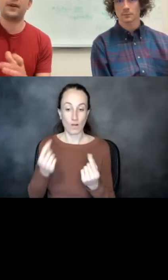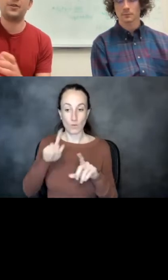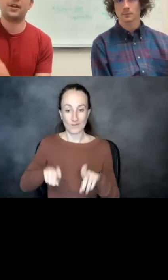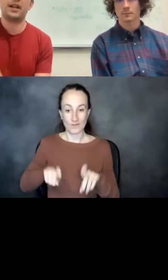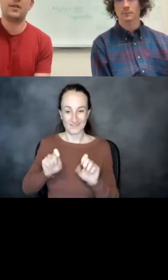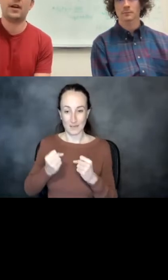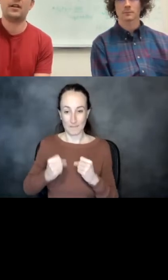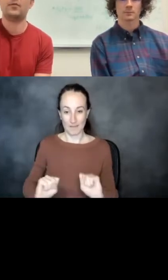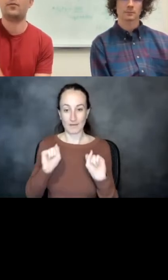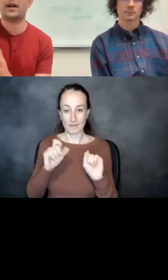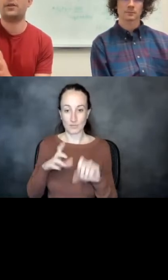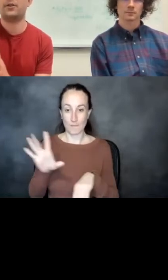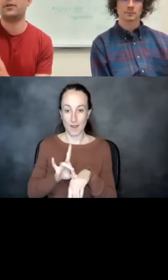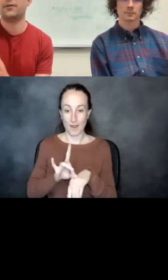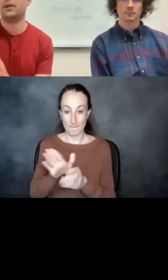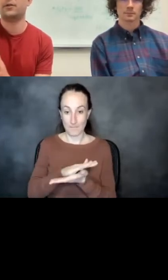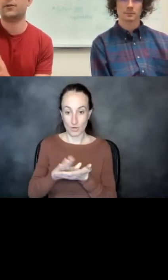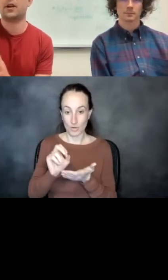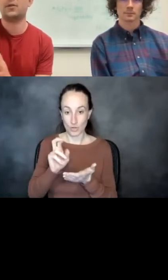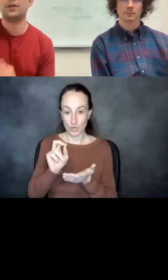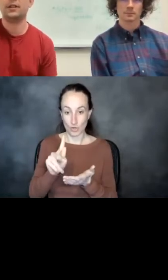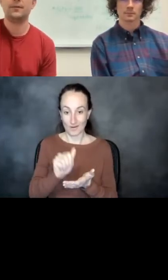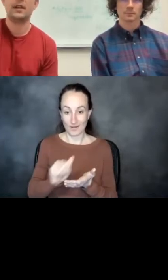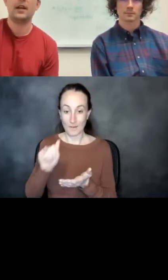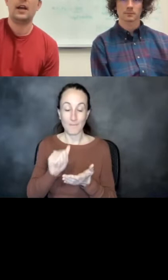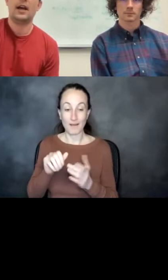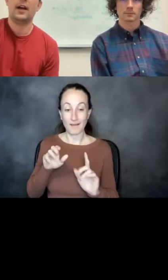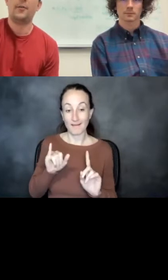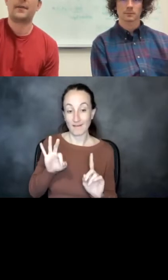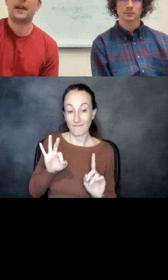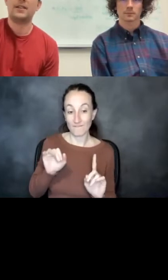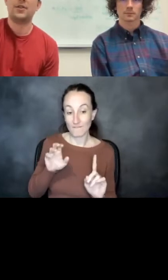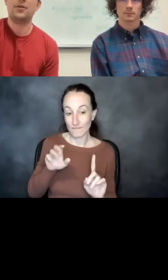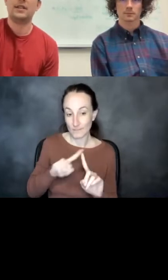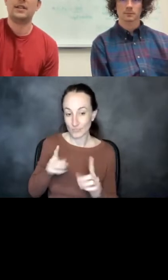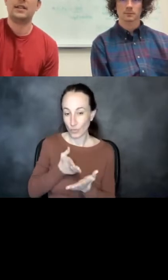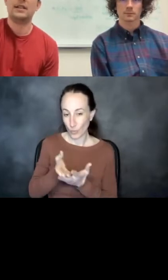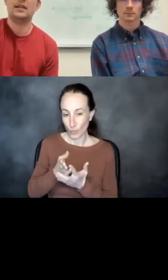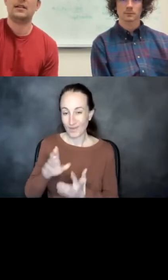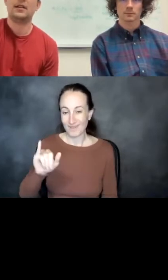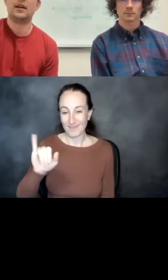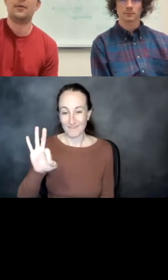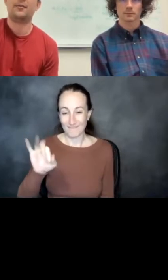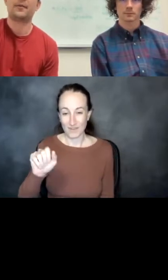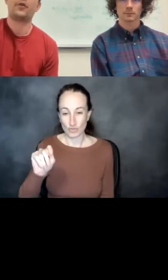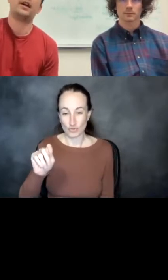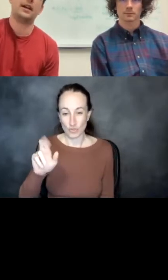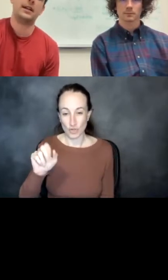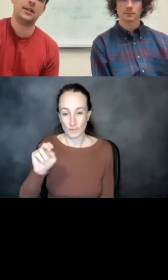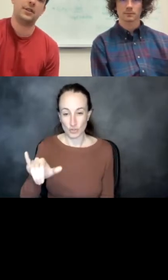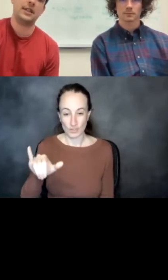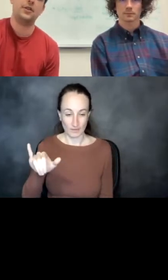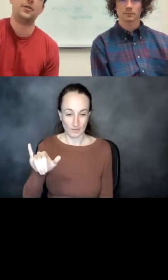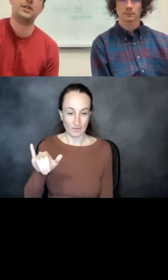purified TRIC-A by biolayer interferotometry. And so you can see, or I